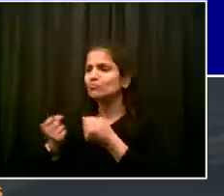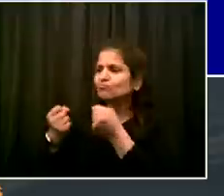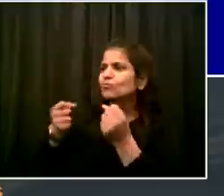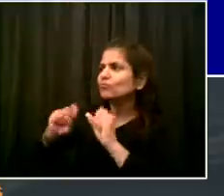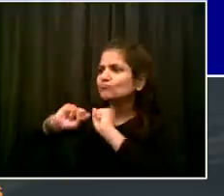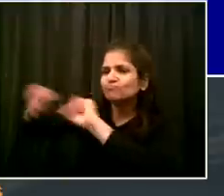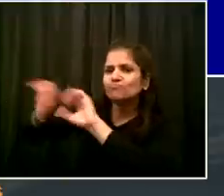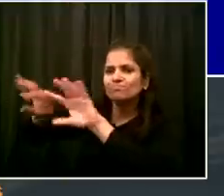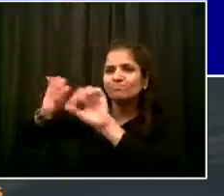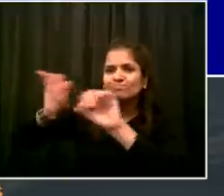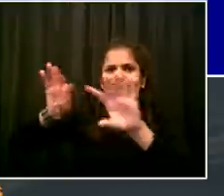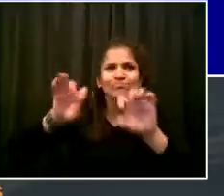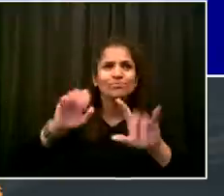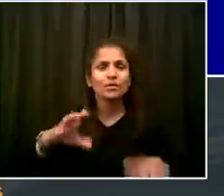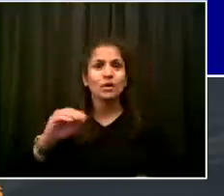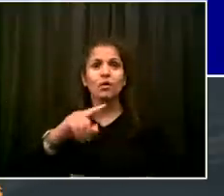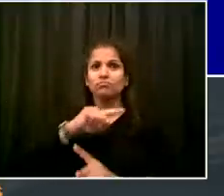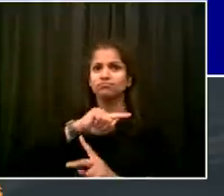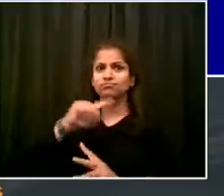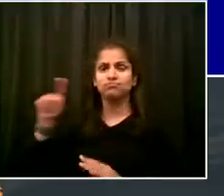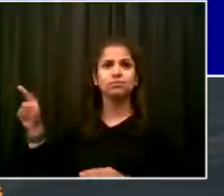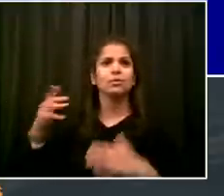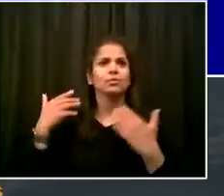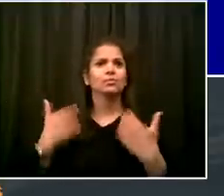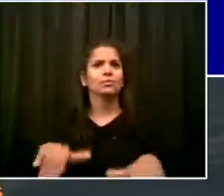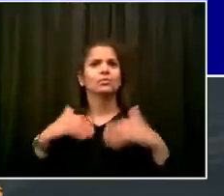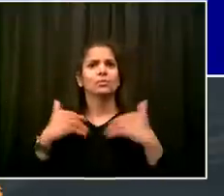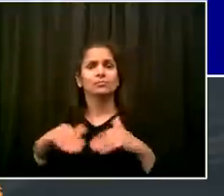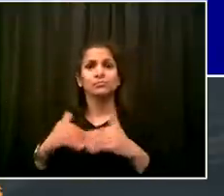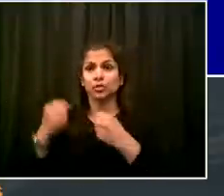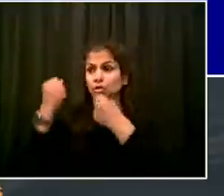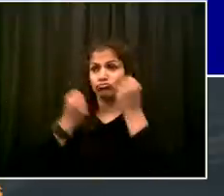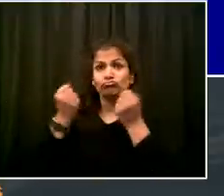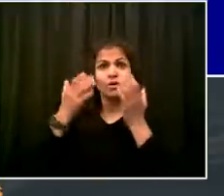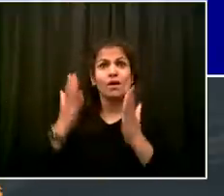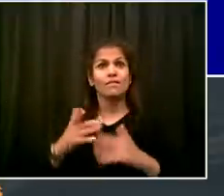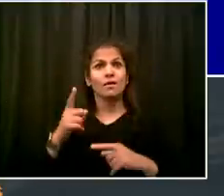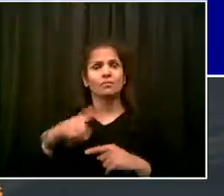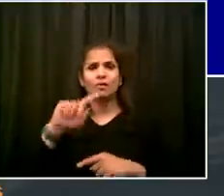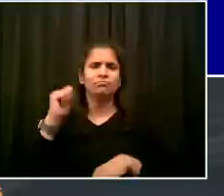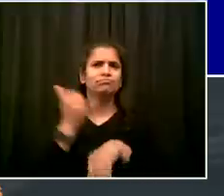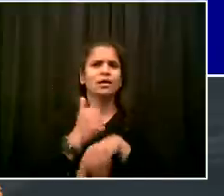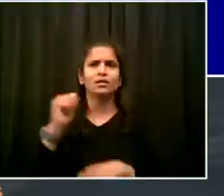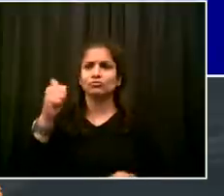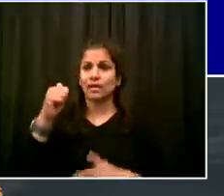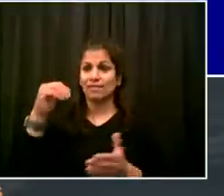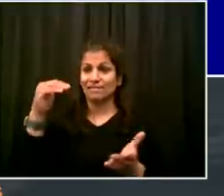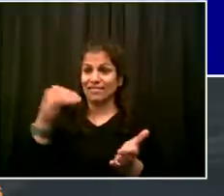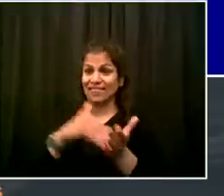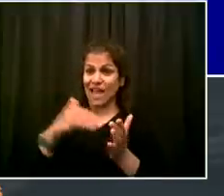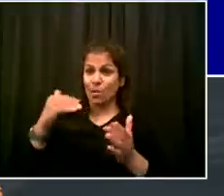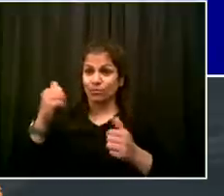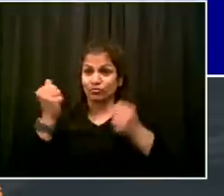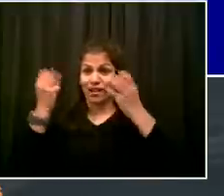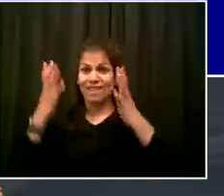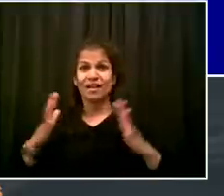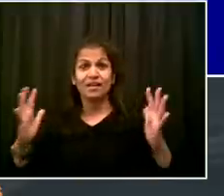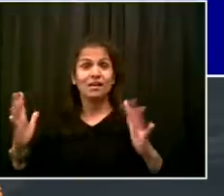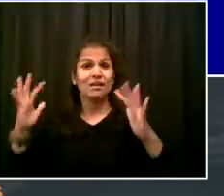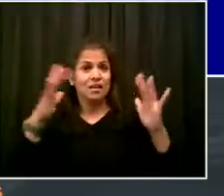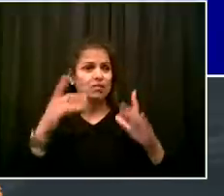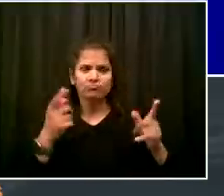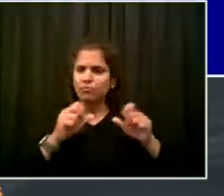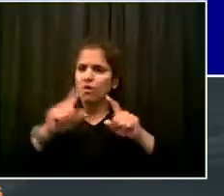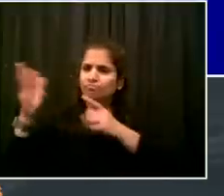10,000 people, drivers, signed up to be part of this to help get food to those in need. And, of course, everyone at the Taxi and Limousine